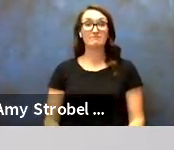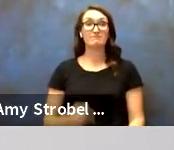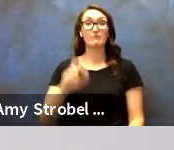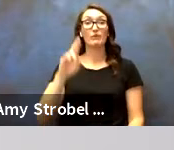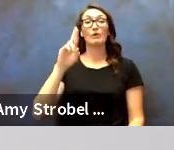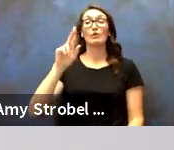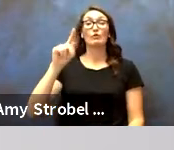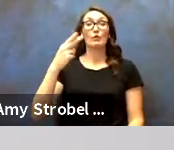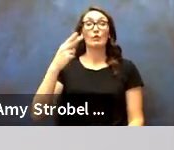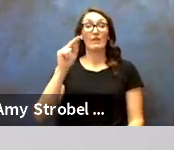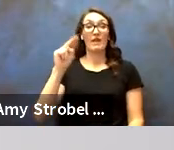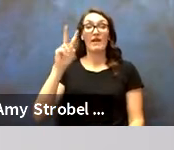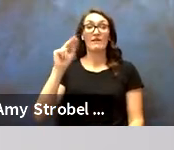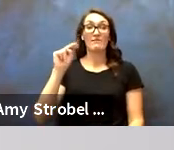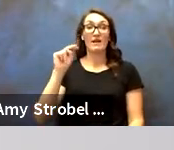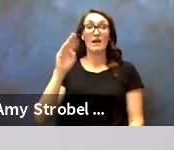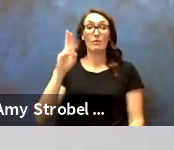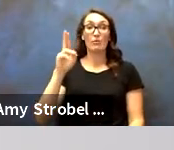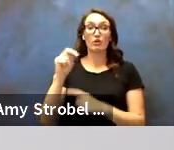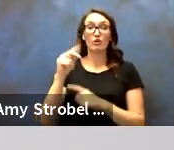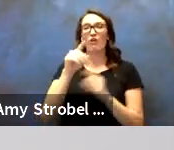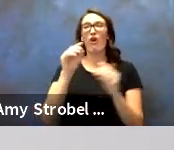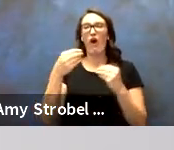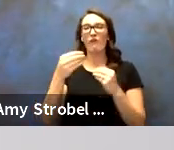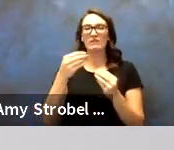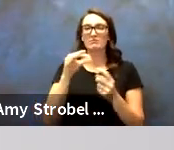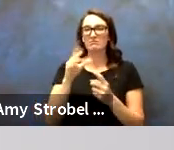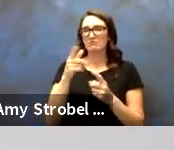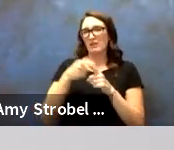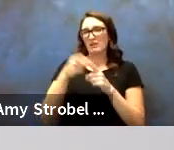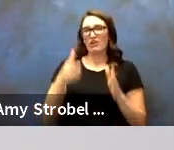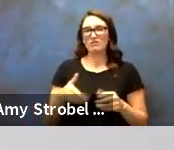Ruth Van Buren, Office Specialist, five years.